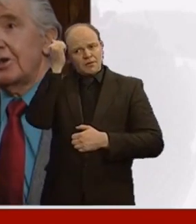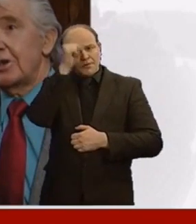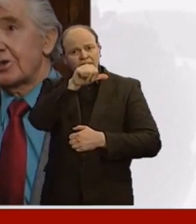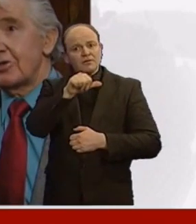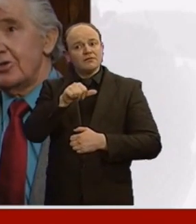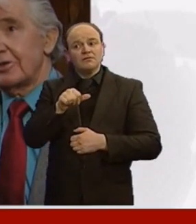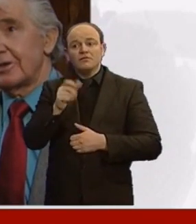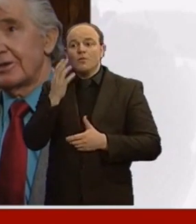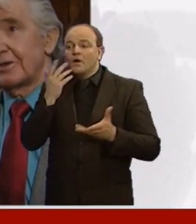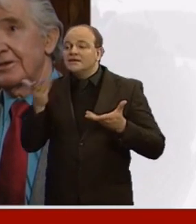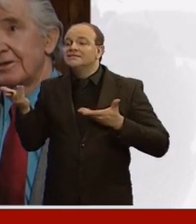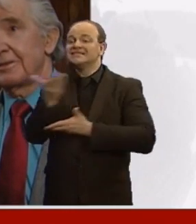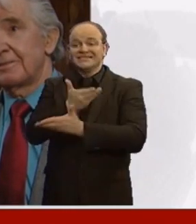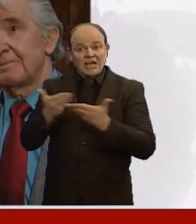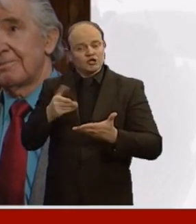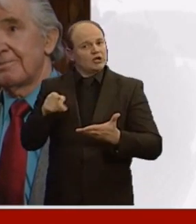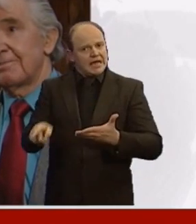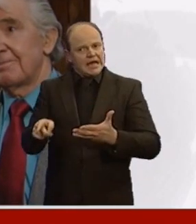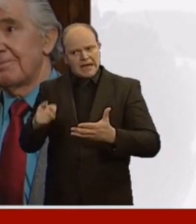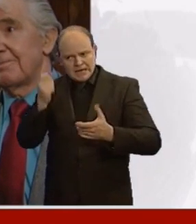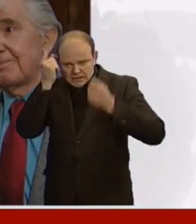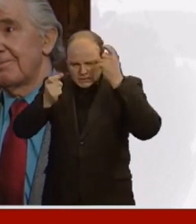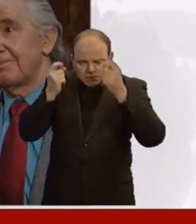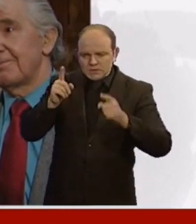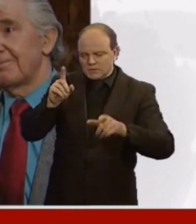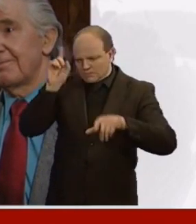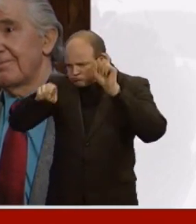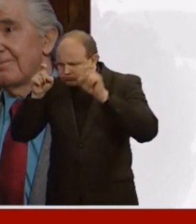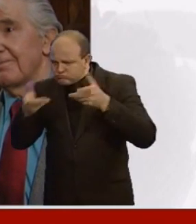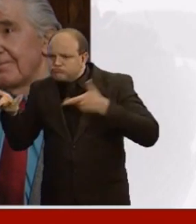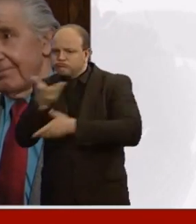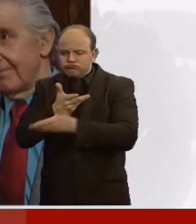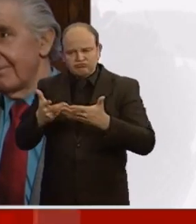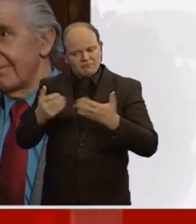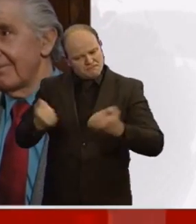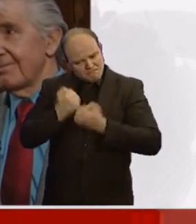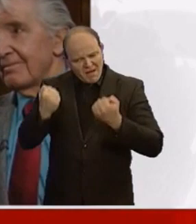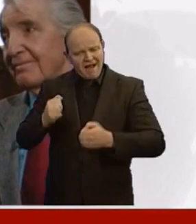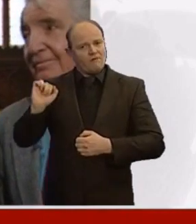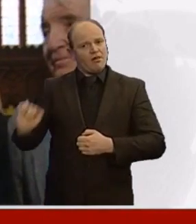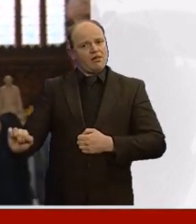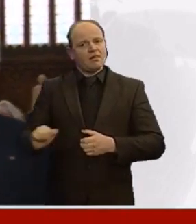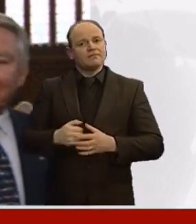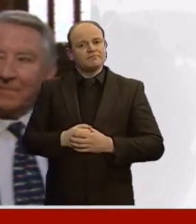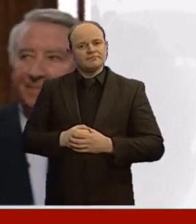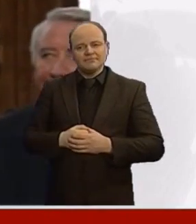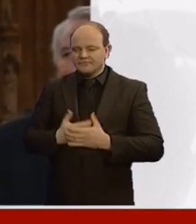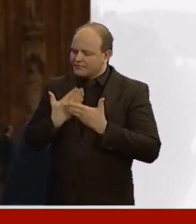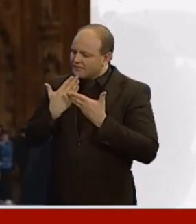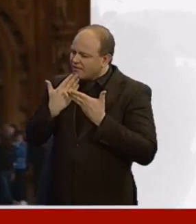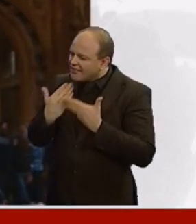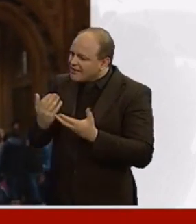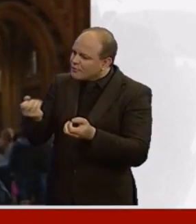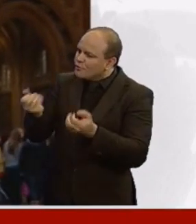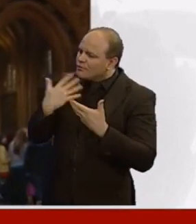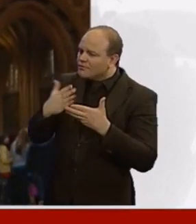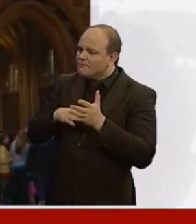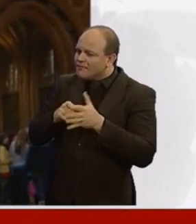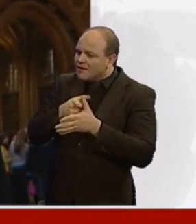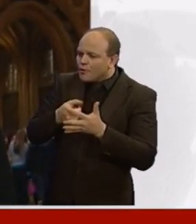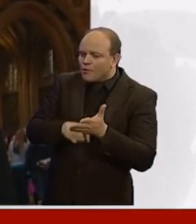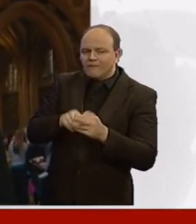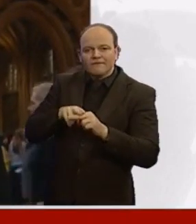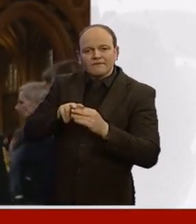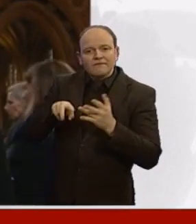dominating the discussion. OK, well gentlemen, have to leave it there, short of time but thank you both very much indeed for sharing your memories here of Michael Foote, particularly